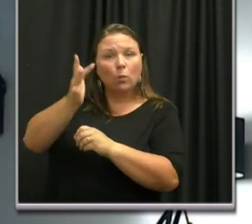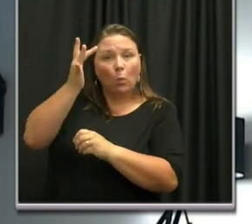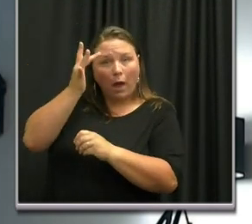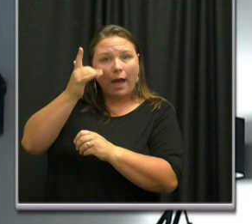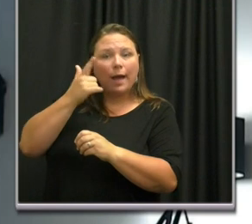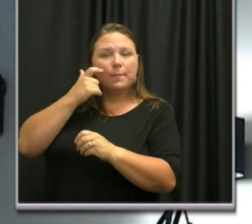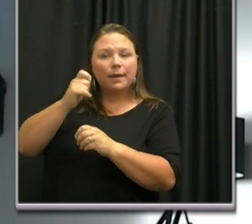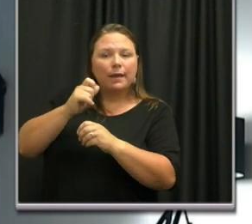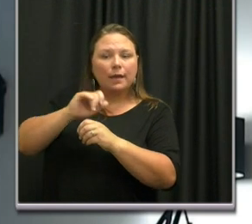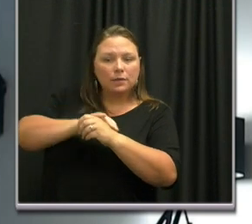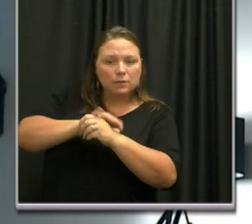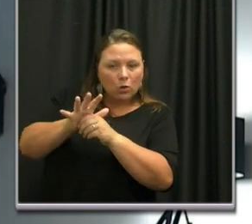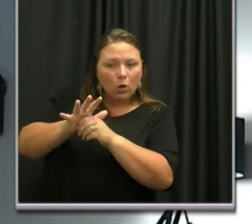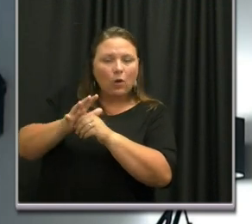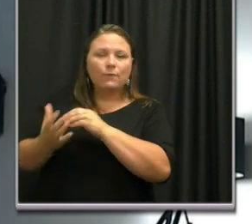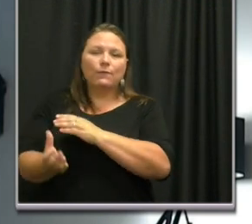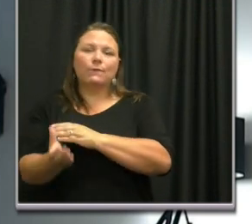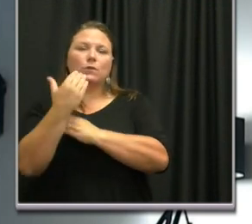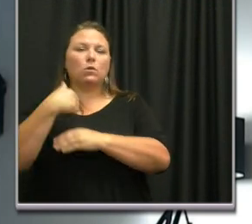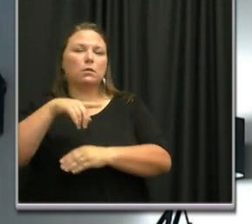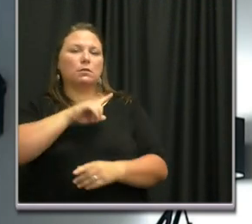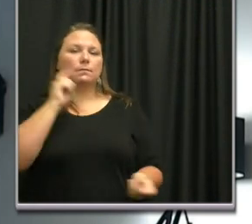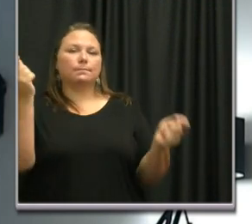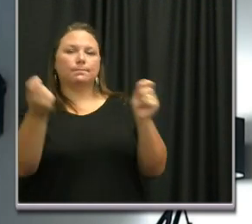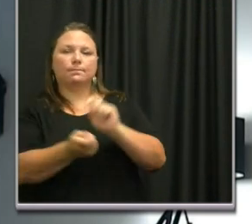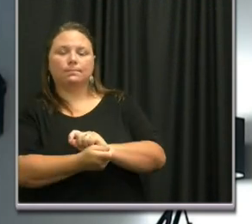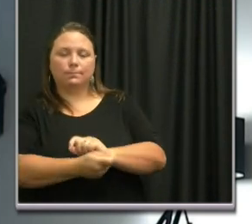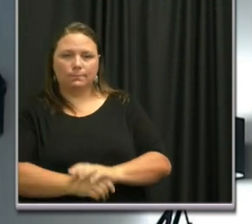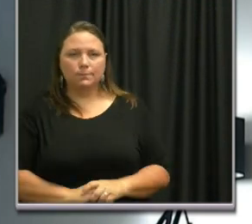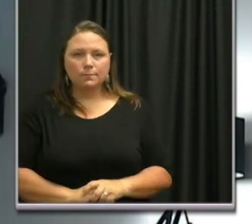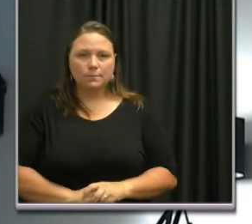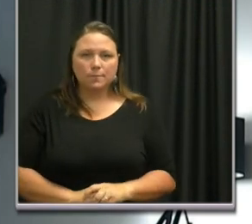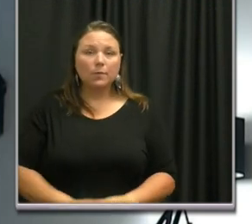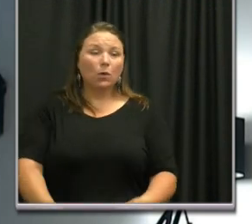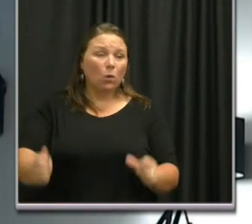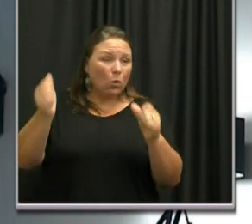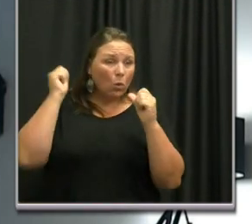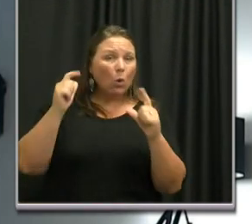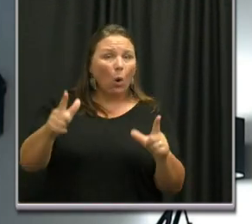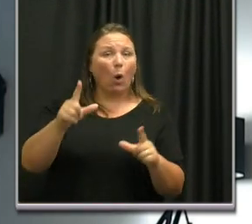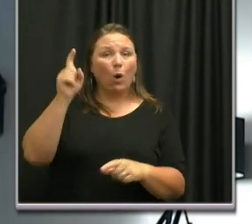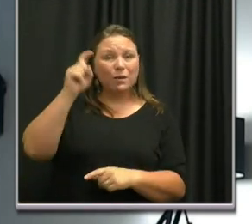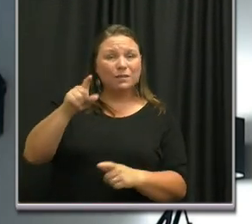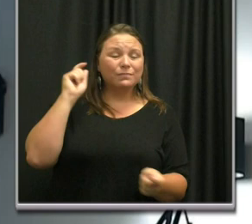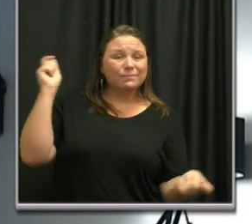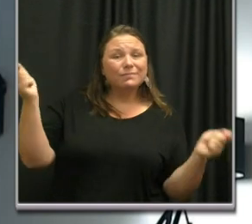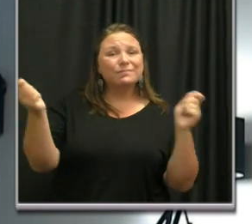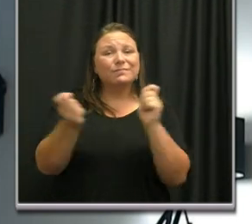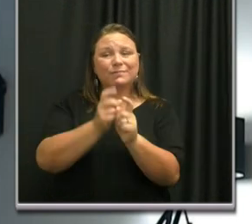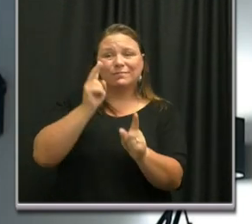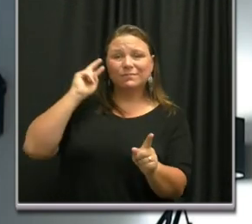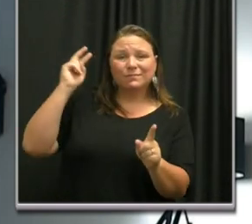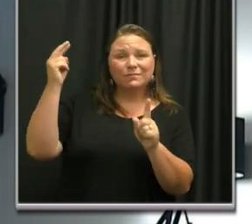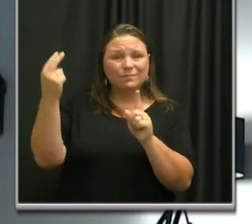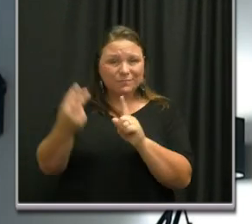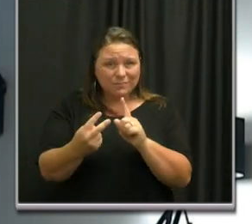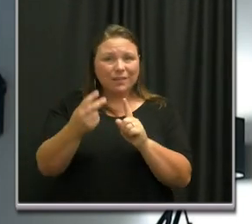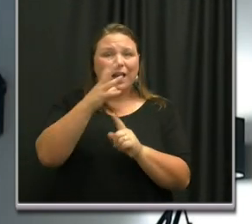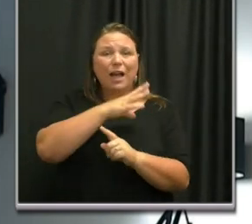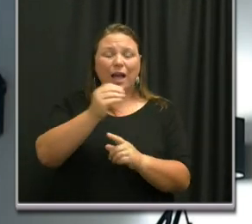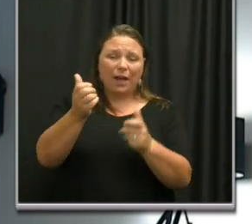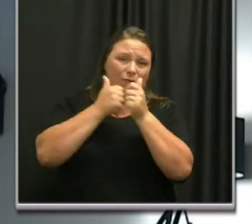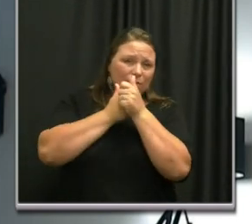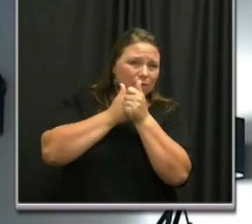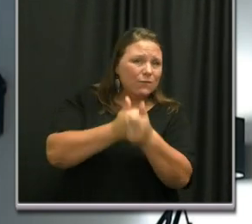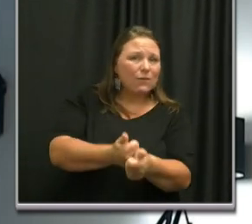obliged us to change. We all need to change and to do